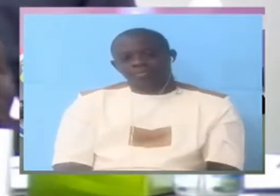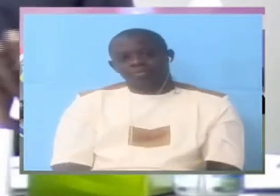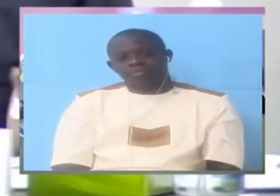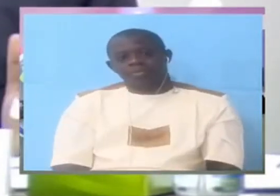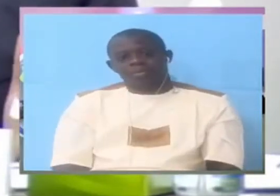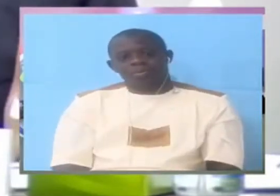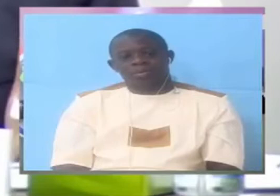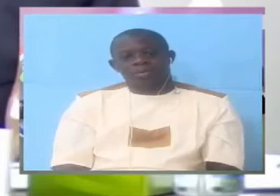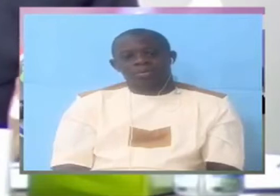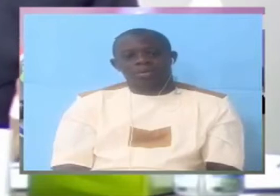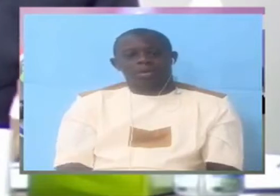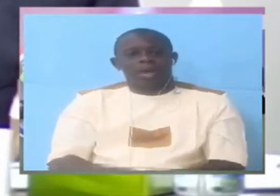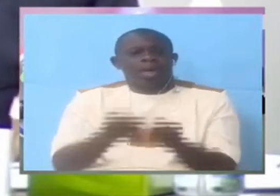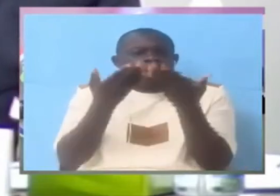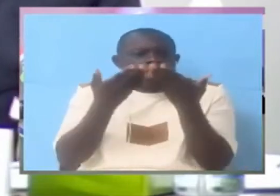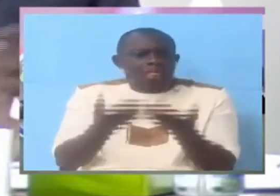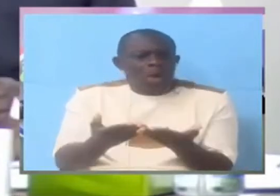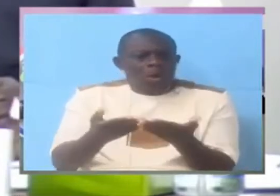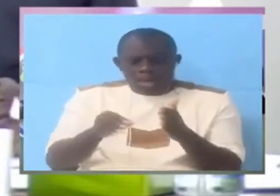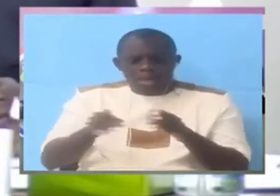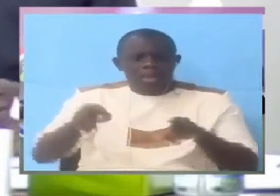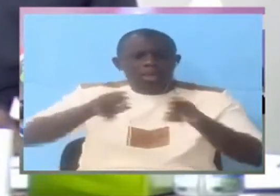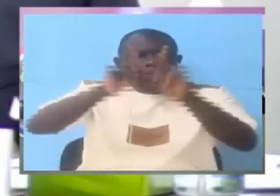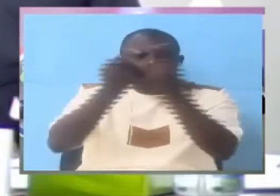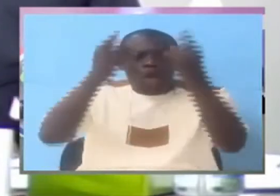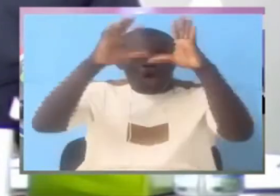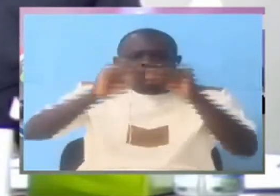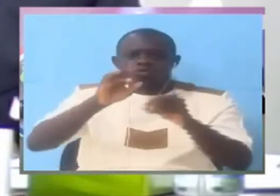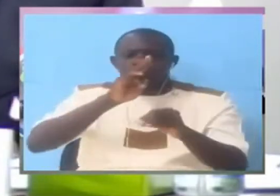the department concerned is the department that carried out the arrest